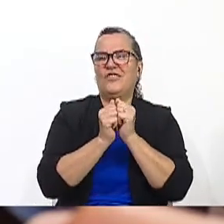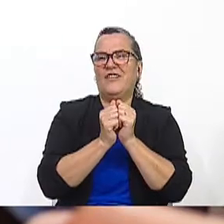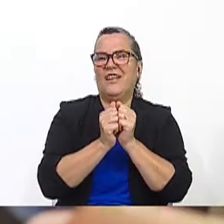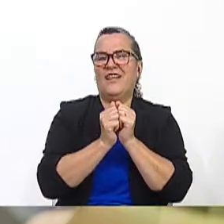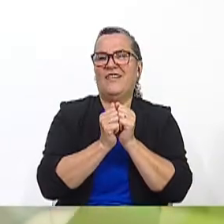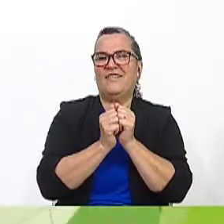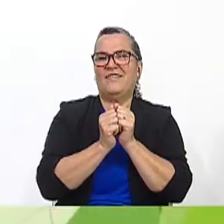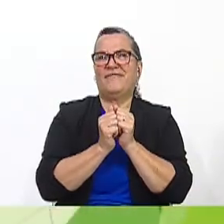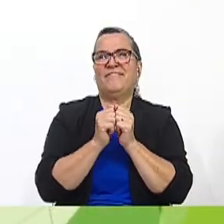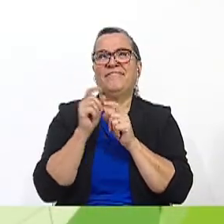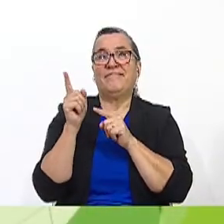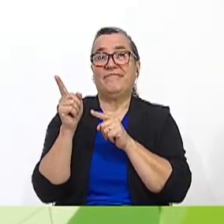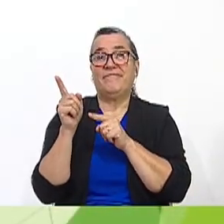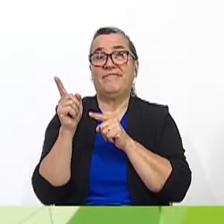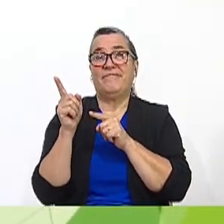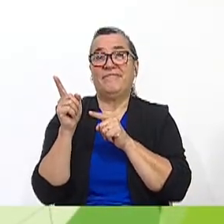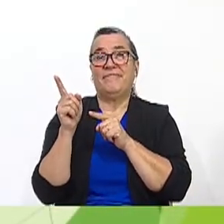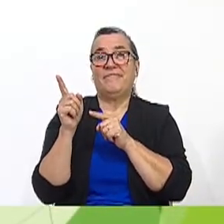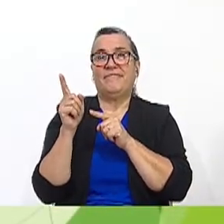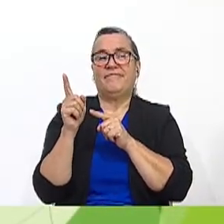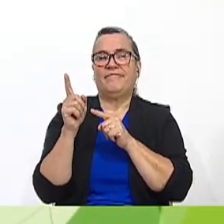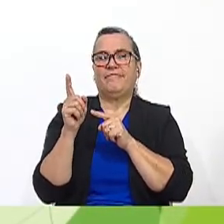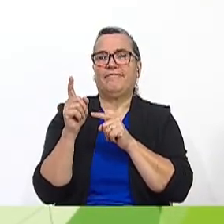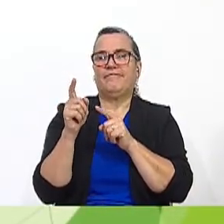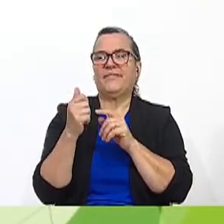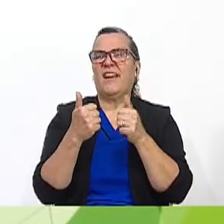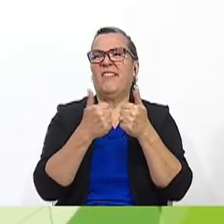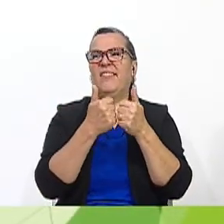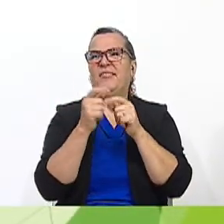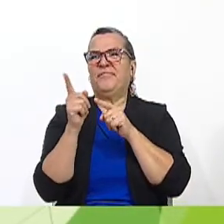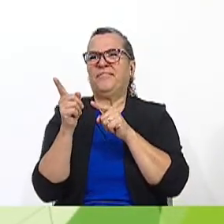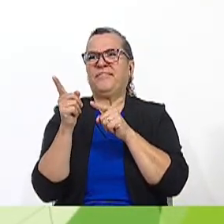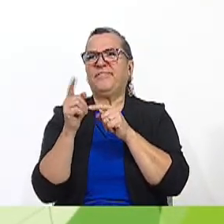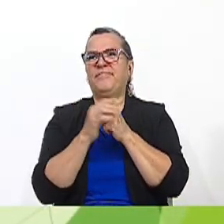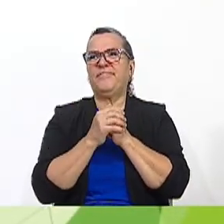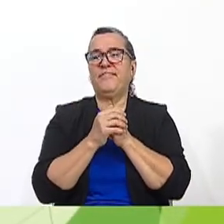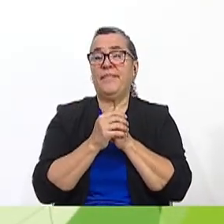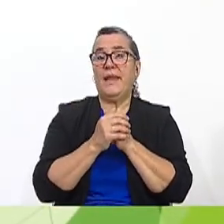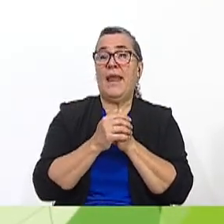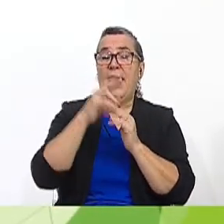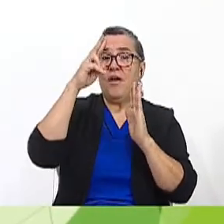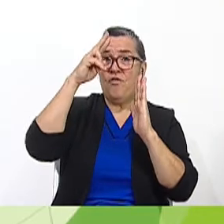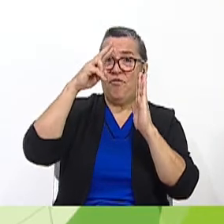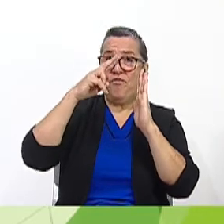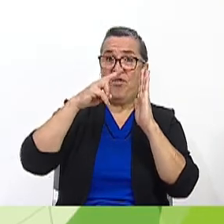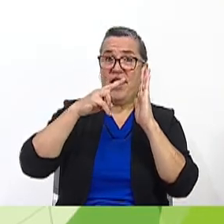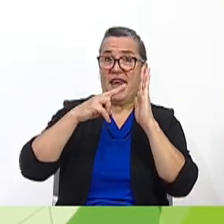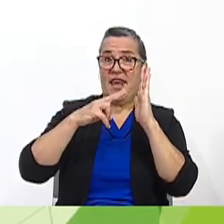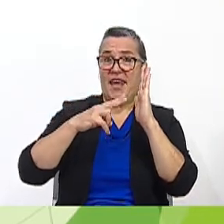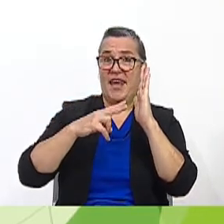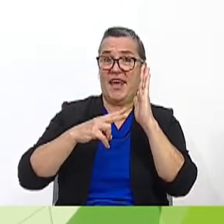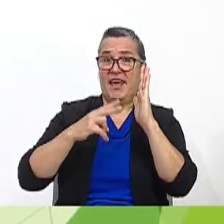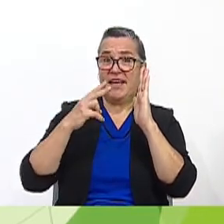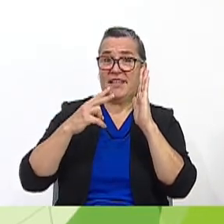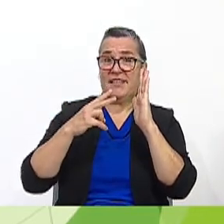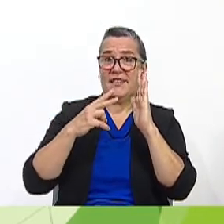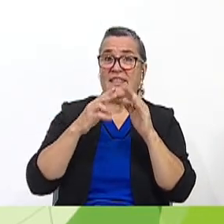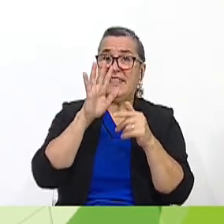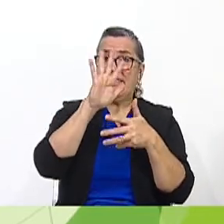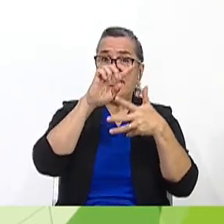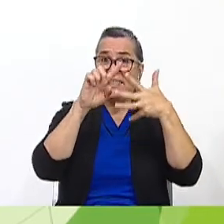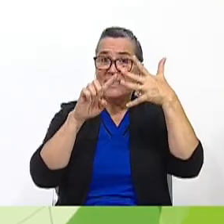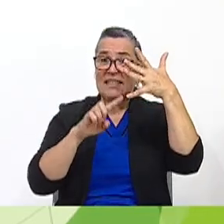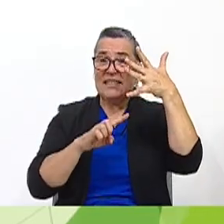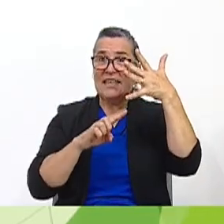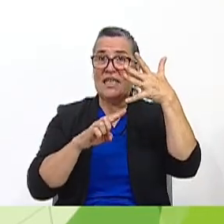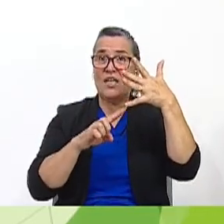the video after that. Very good. It says read a task. Read the following five items